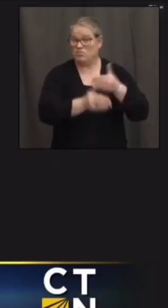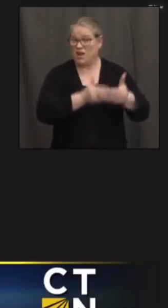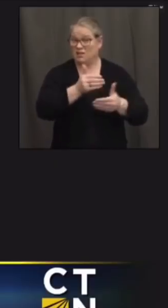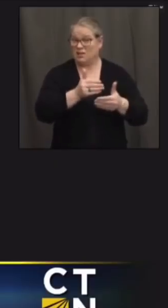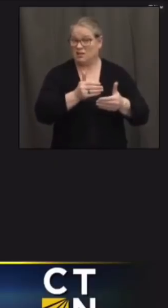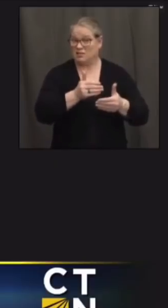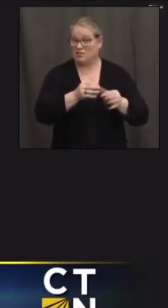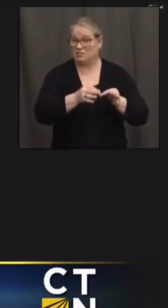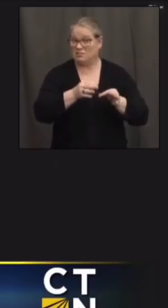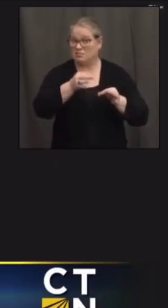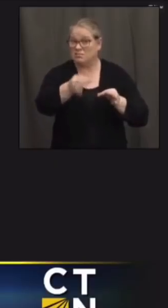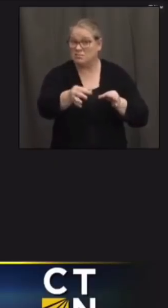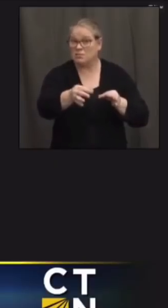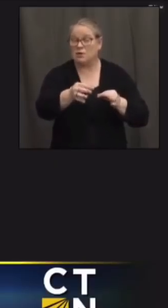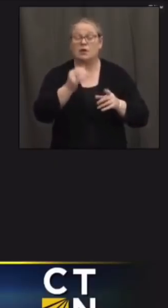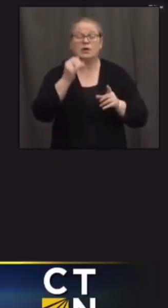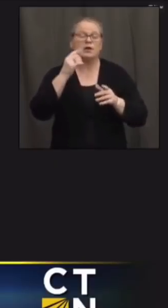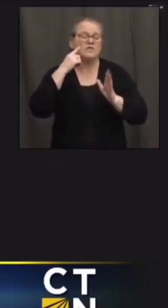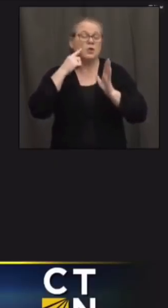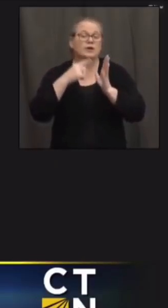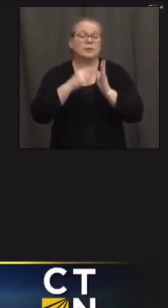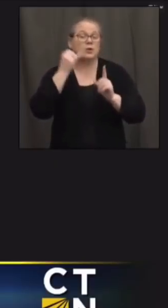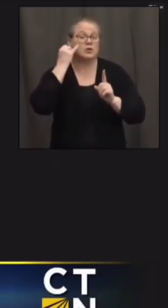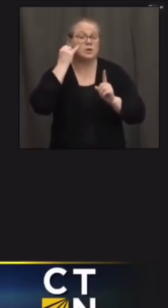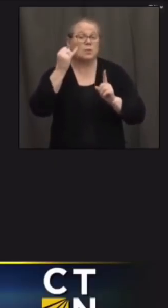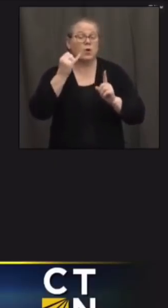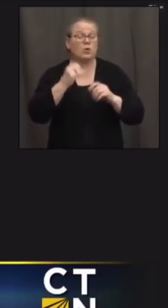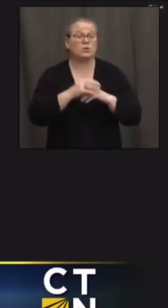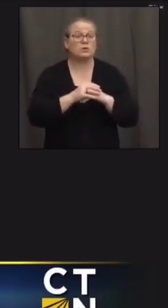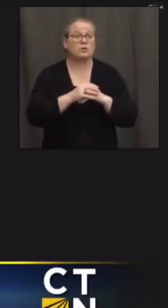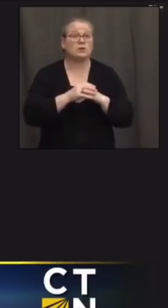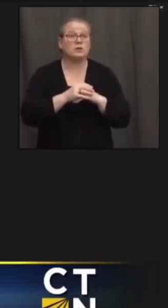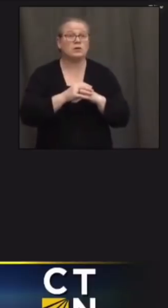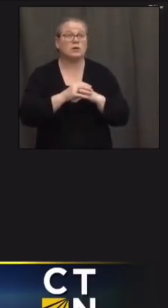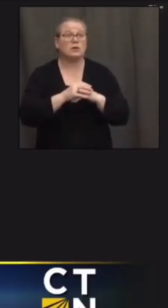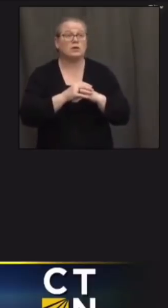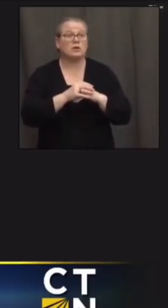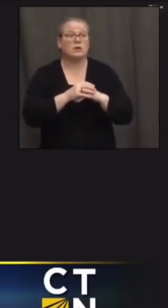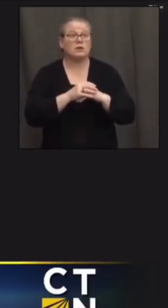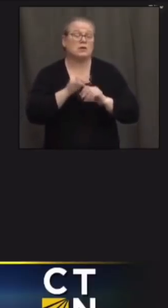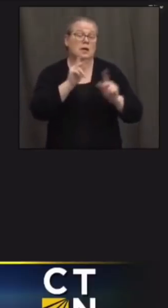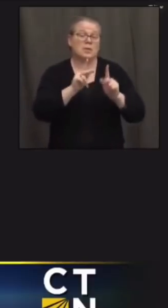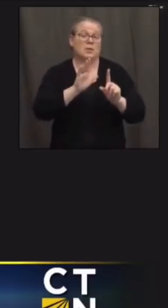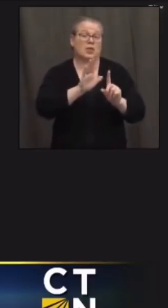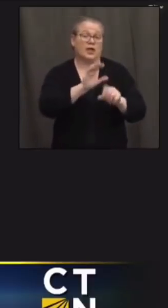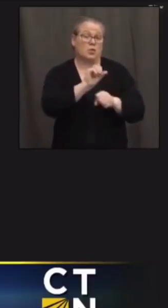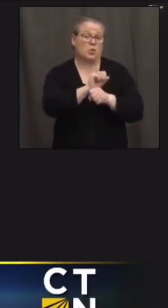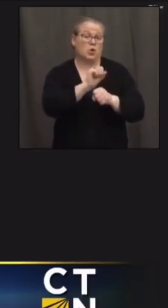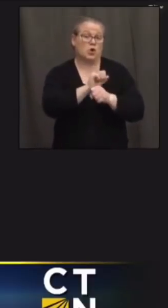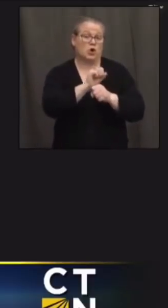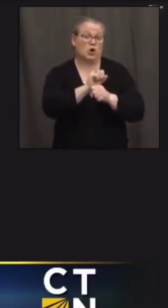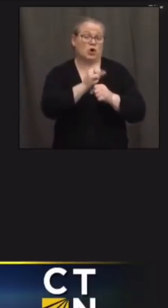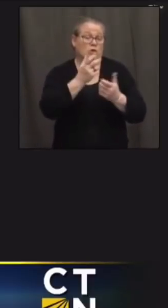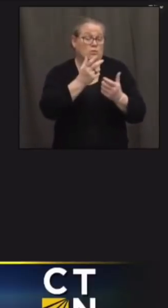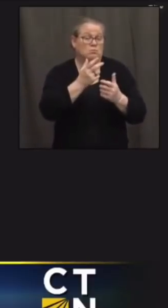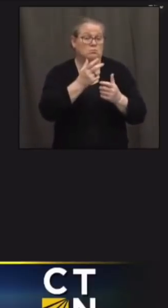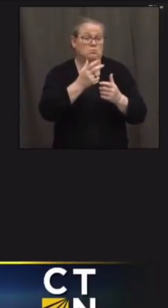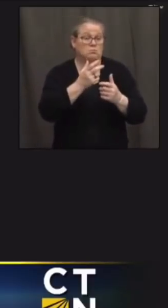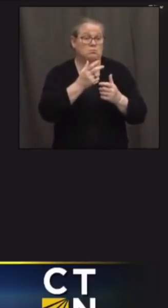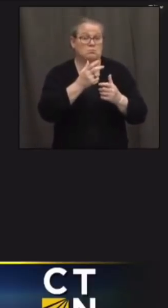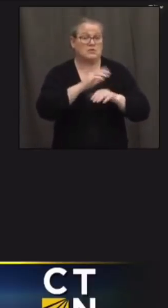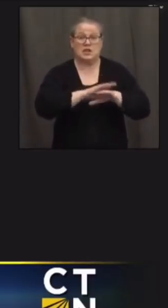and get their shot at the at the first of the three clinics being offered at their uh place of uh employment or um